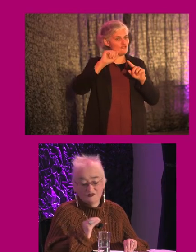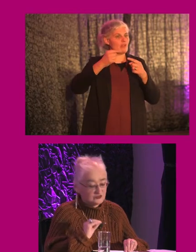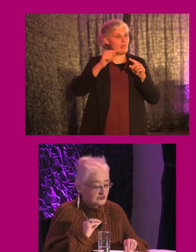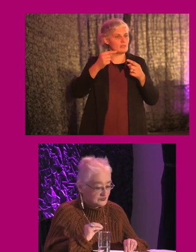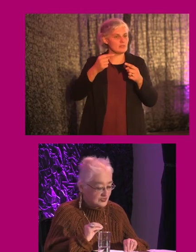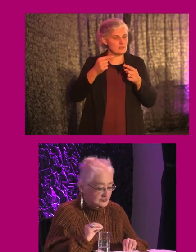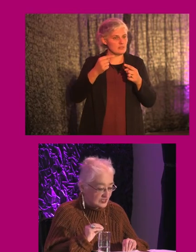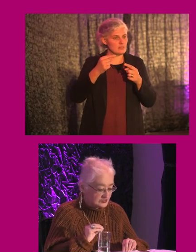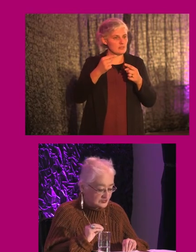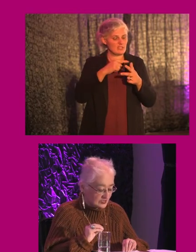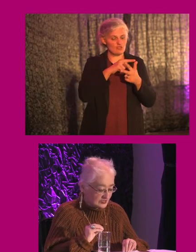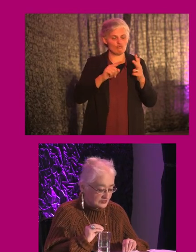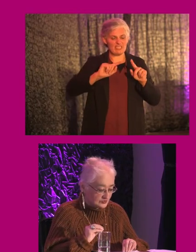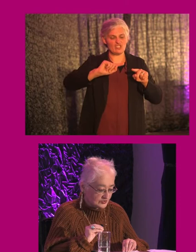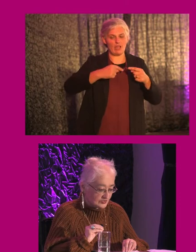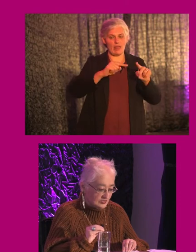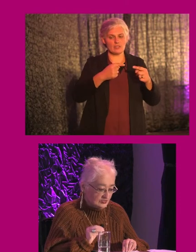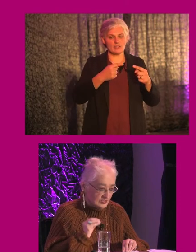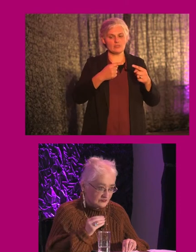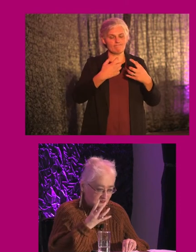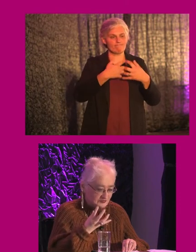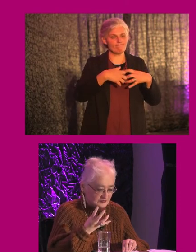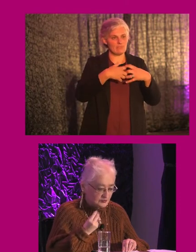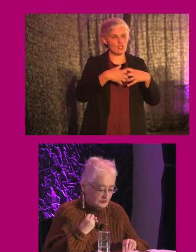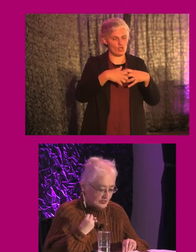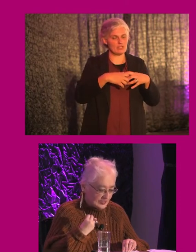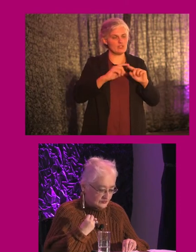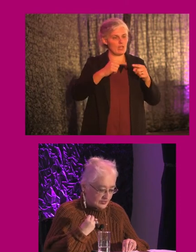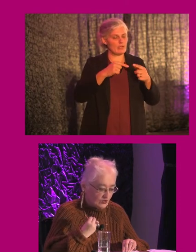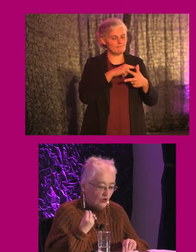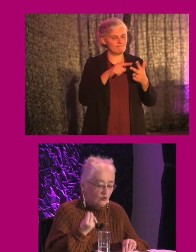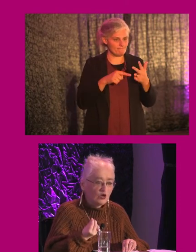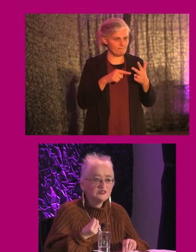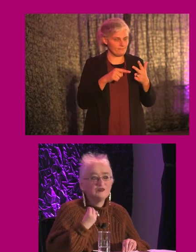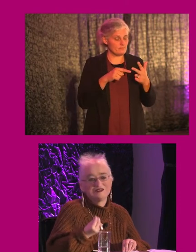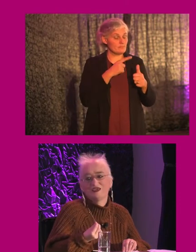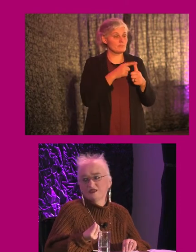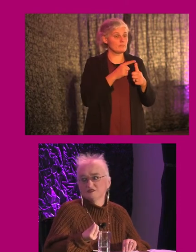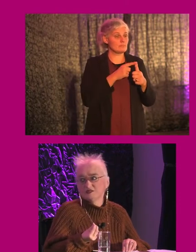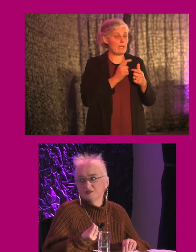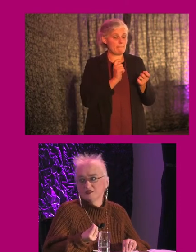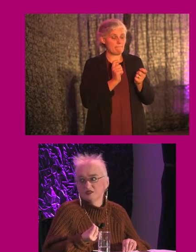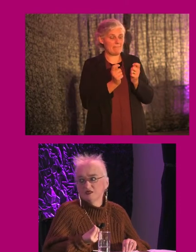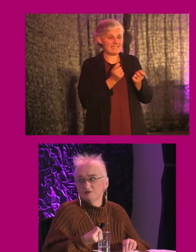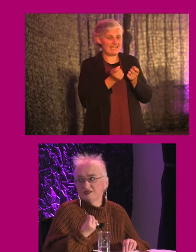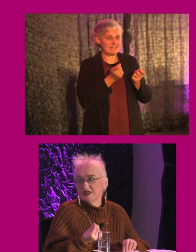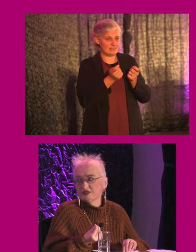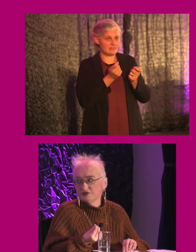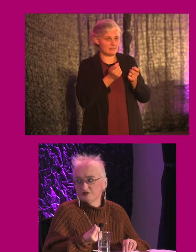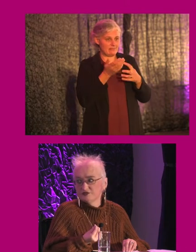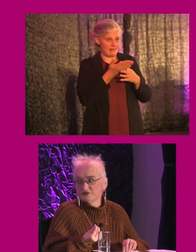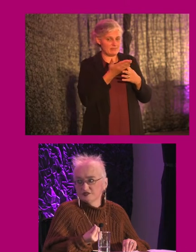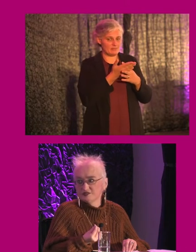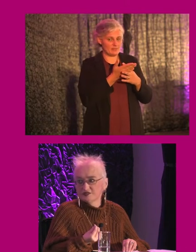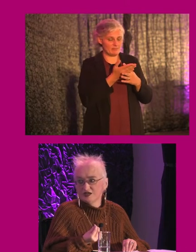And there's three challenges that I think it's worth kind of putting out there. One is maintaining accessibility, maintaining